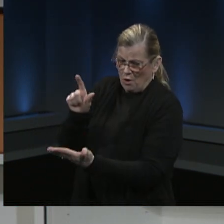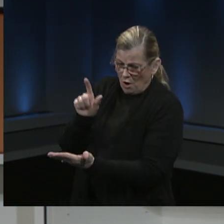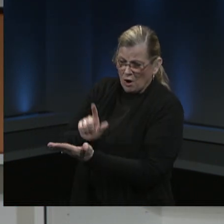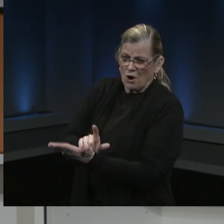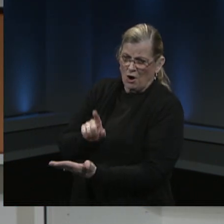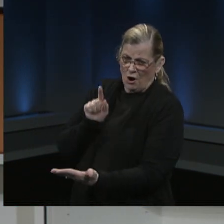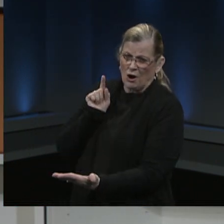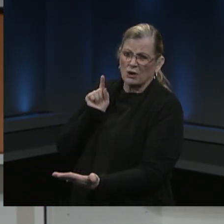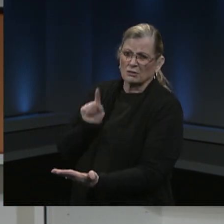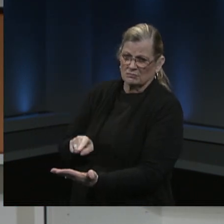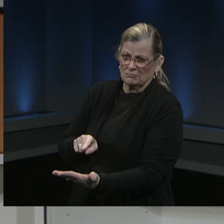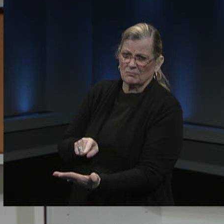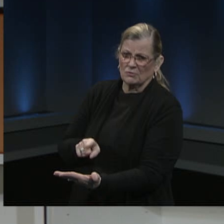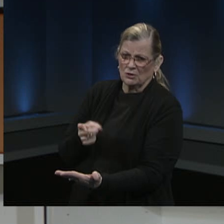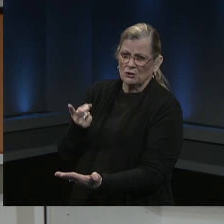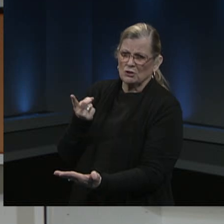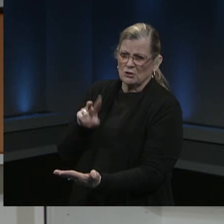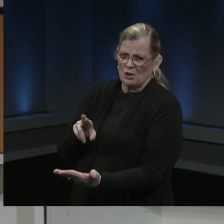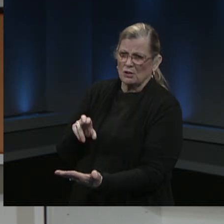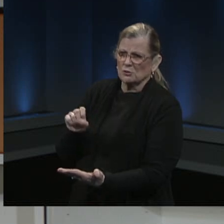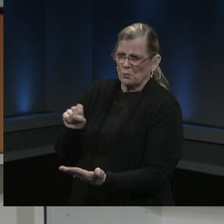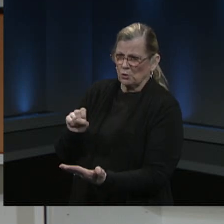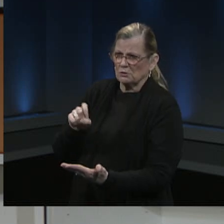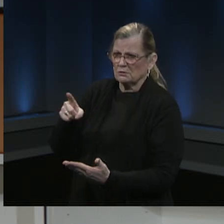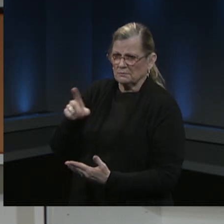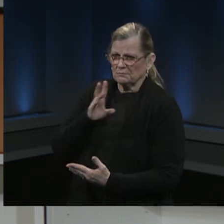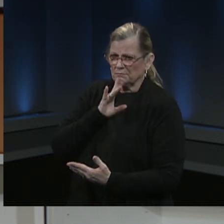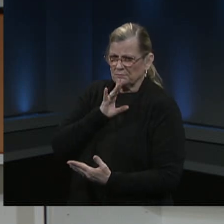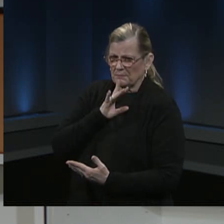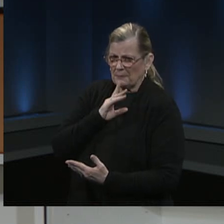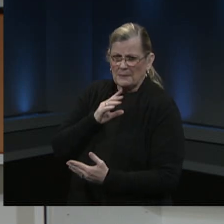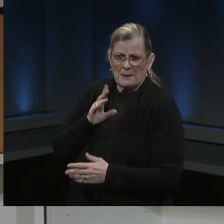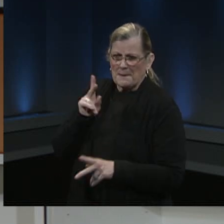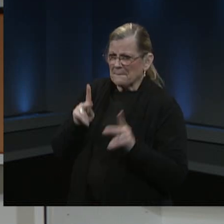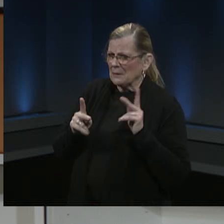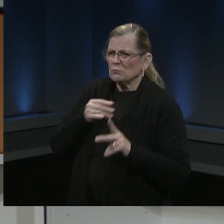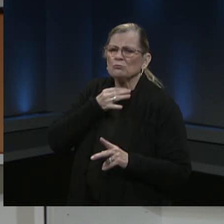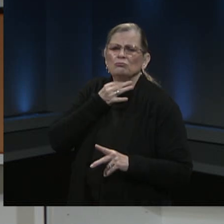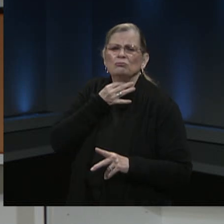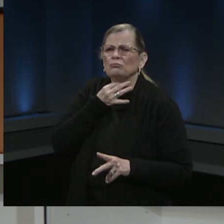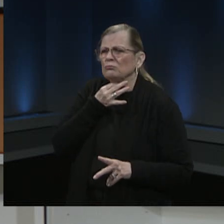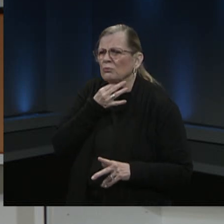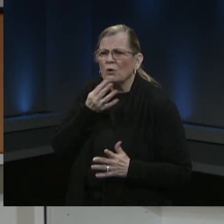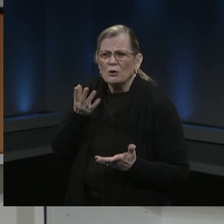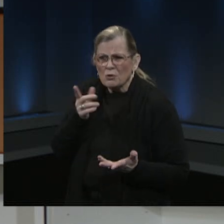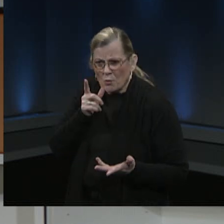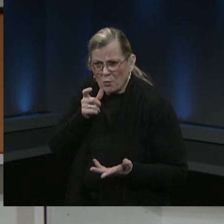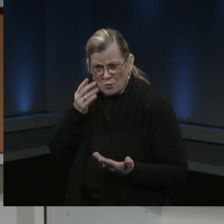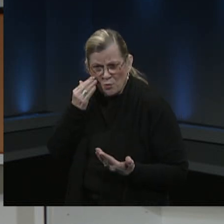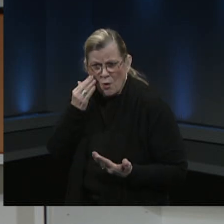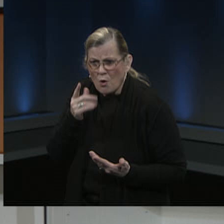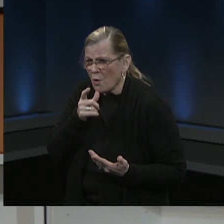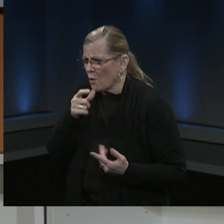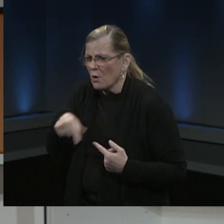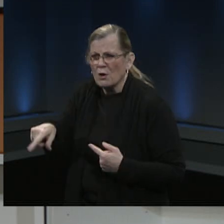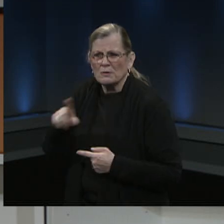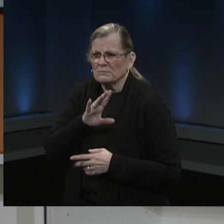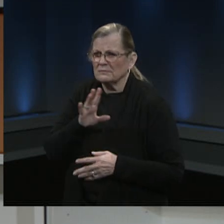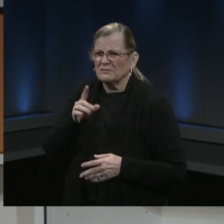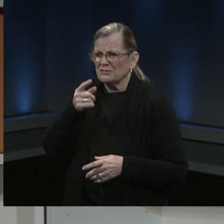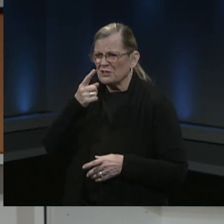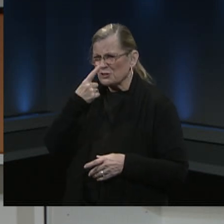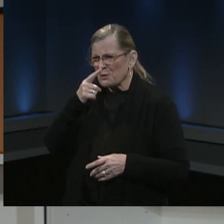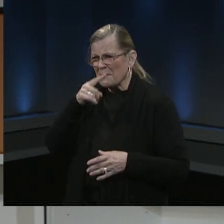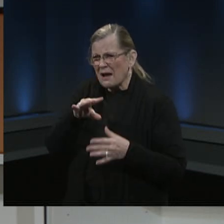you. You know, people want to know who's been vaccinated who is not. Can you talk a little bit about HIPAA? I know you're not an